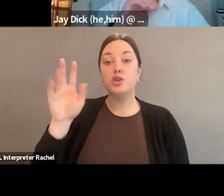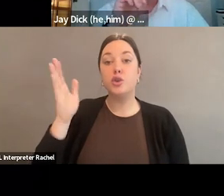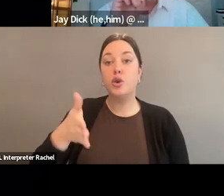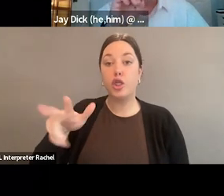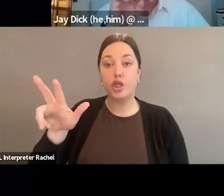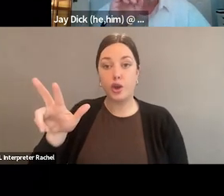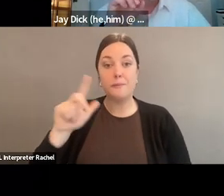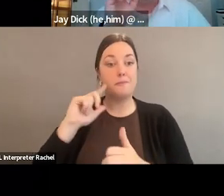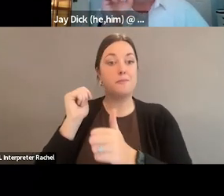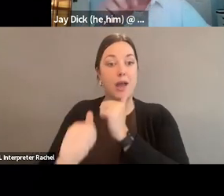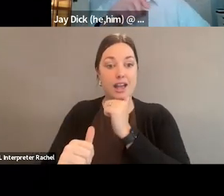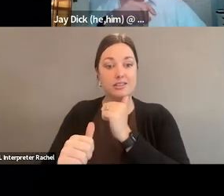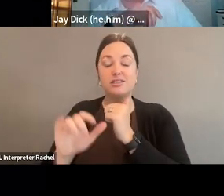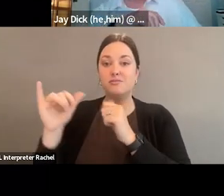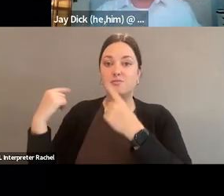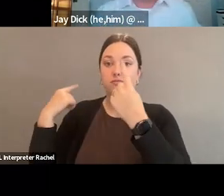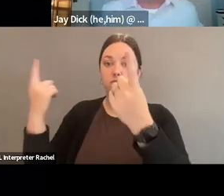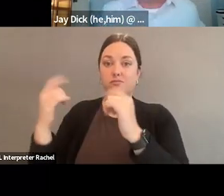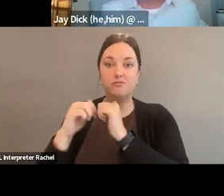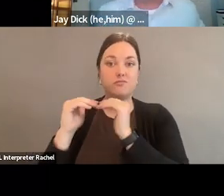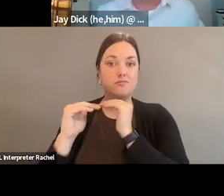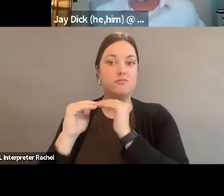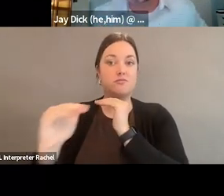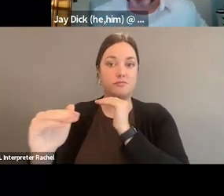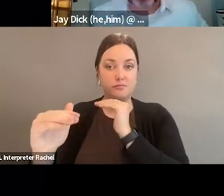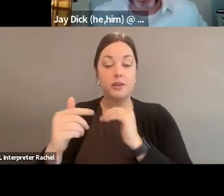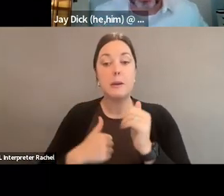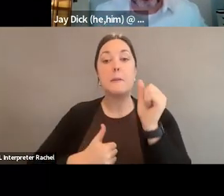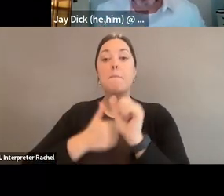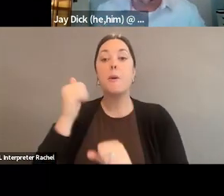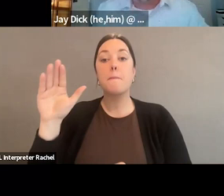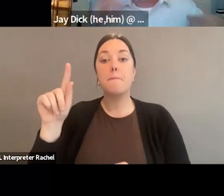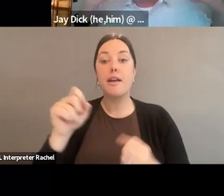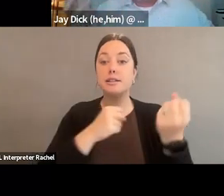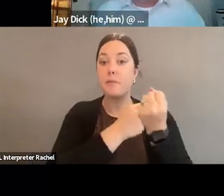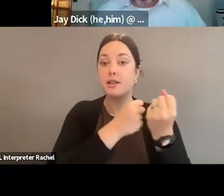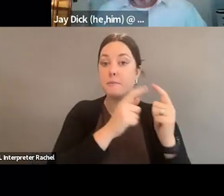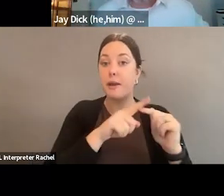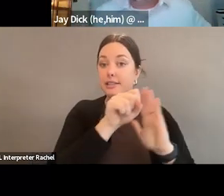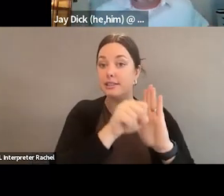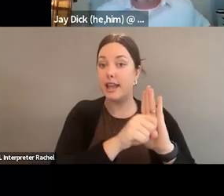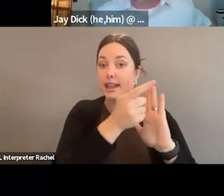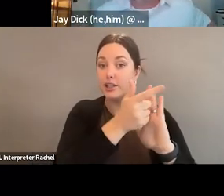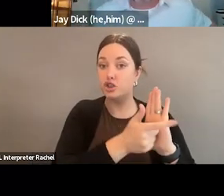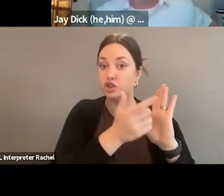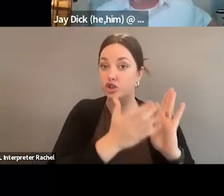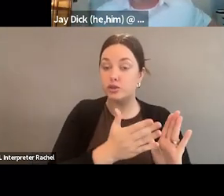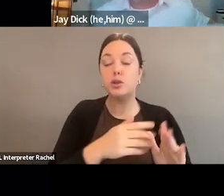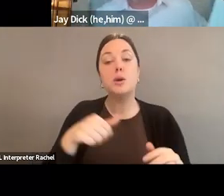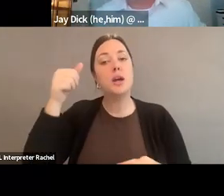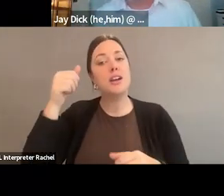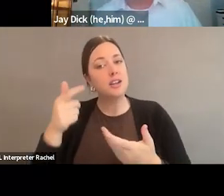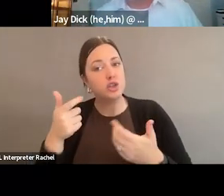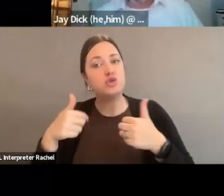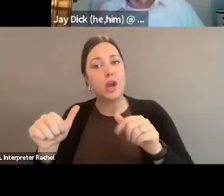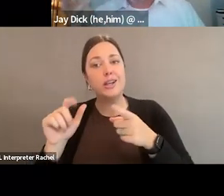fairly consistently. So, as most ballot initiatives are sponsored by the state legislature, consider, you know, trying to get